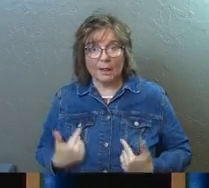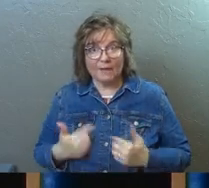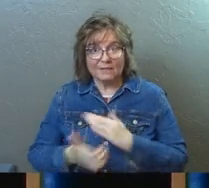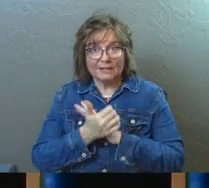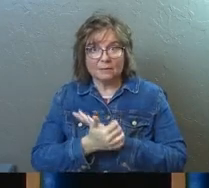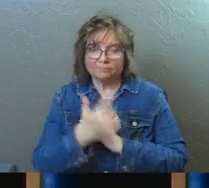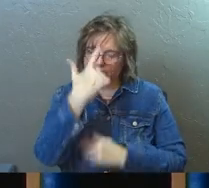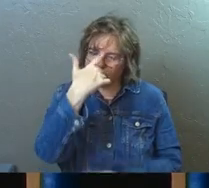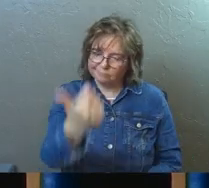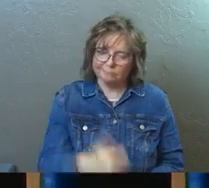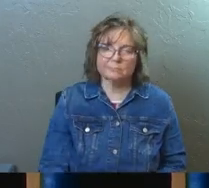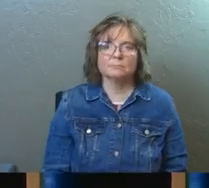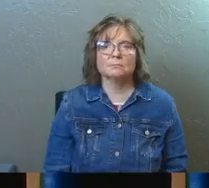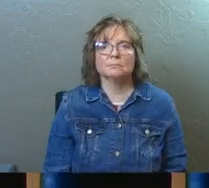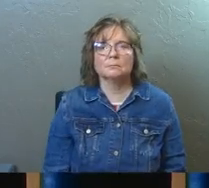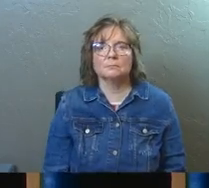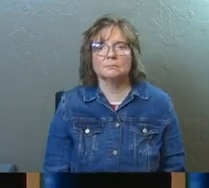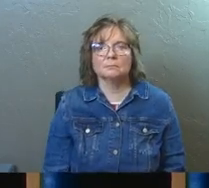gifts? Your choice.